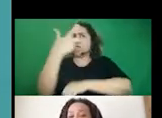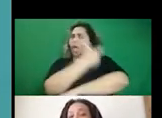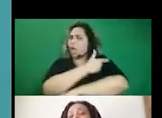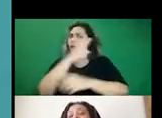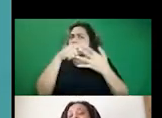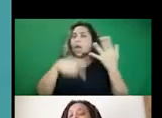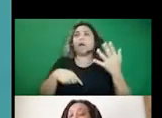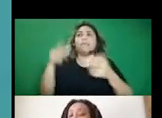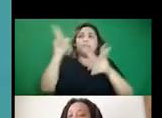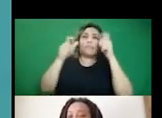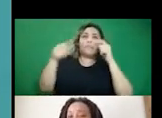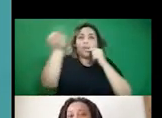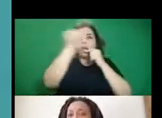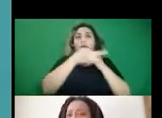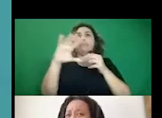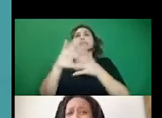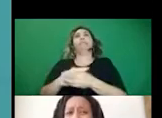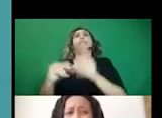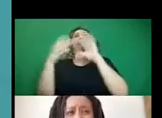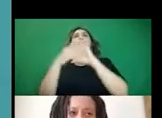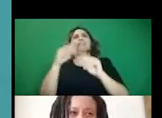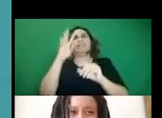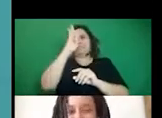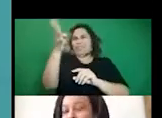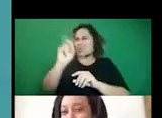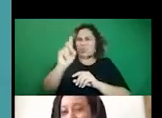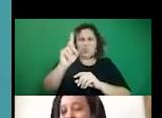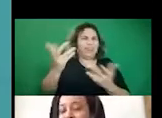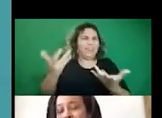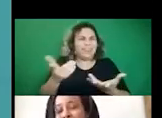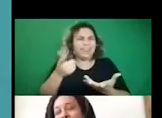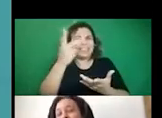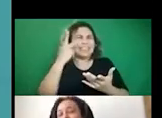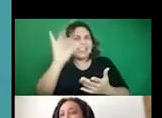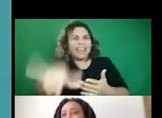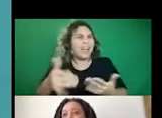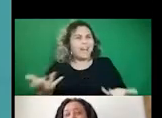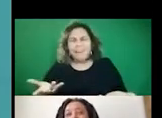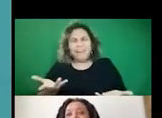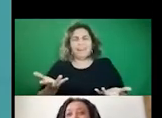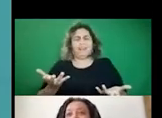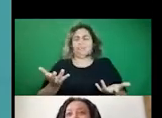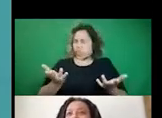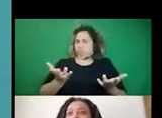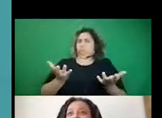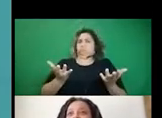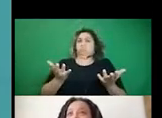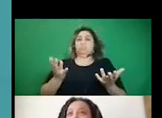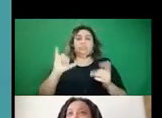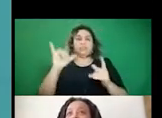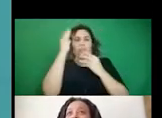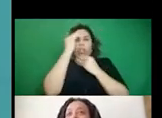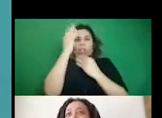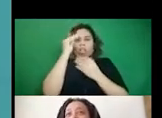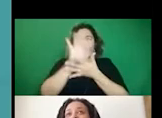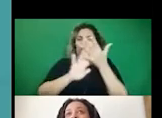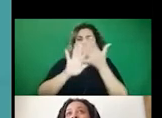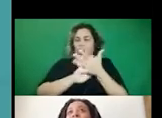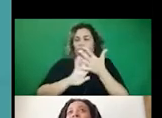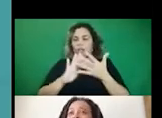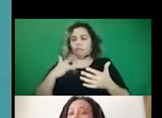hearing some of these narratives. And sometimes I'm like, where are you even like, where do you see this? And, you know, just,